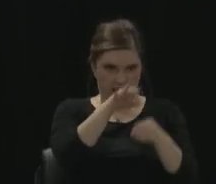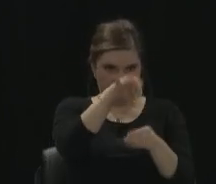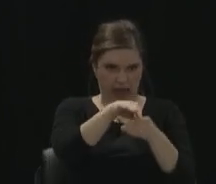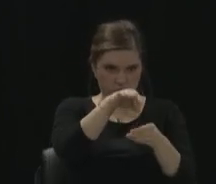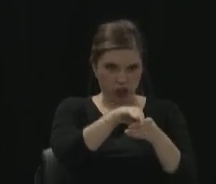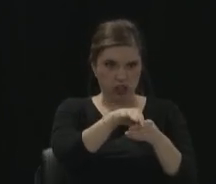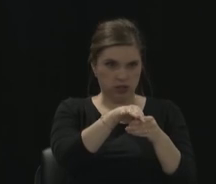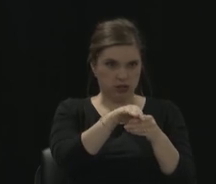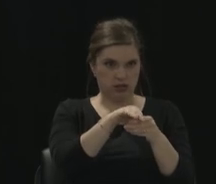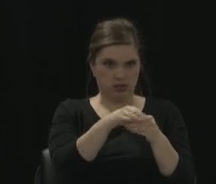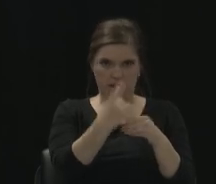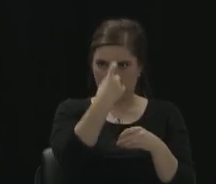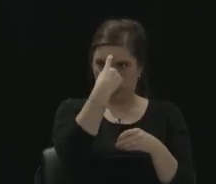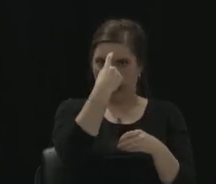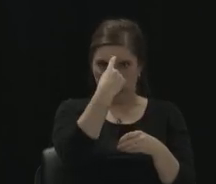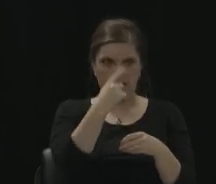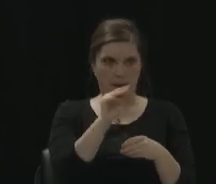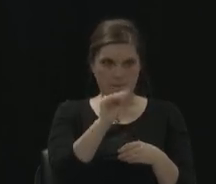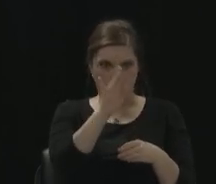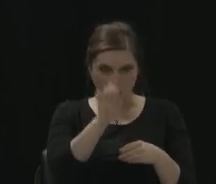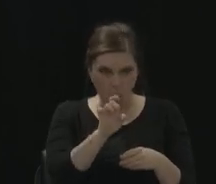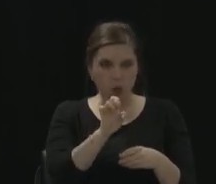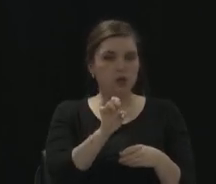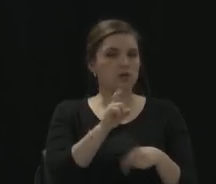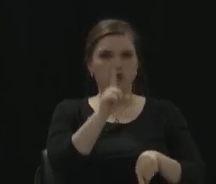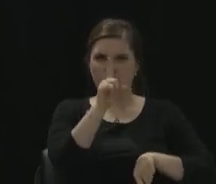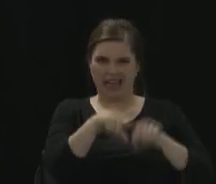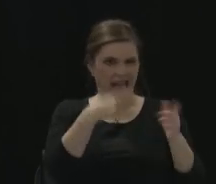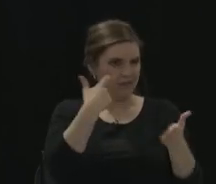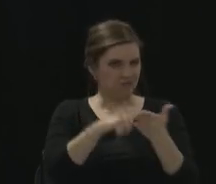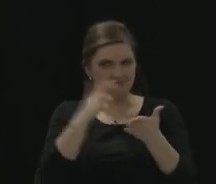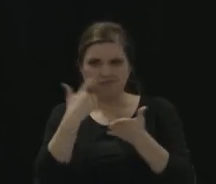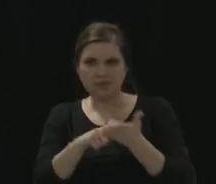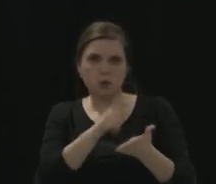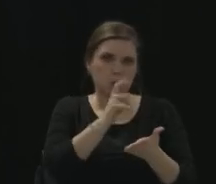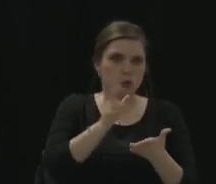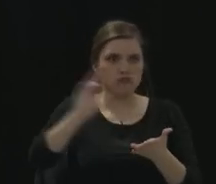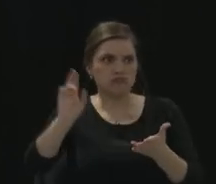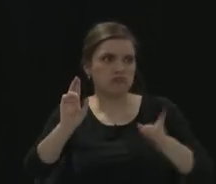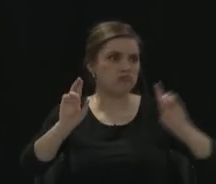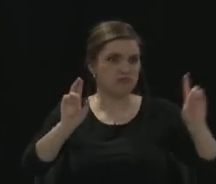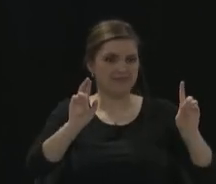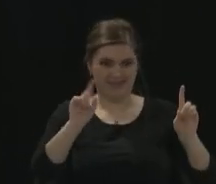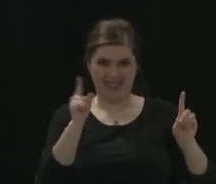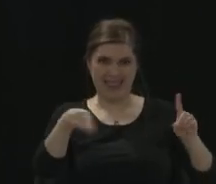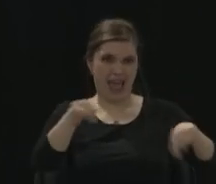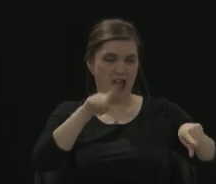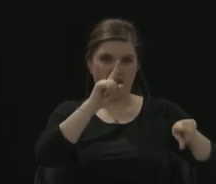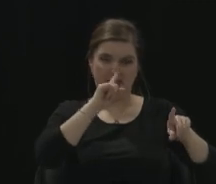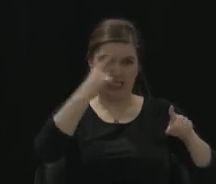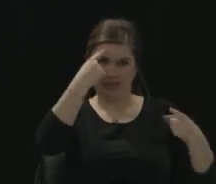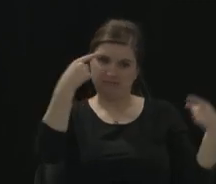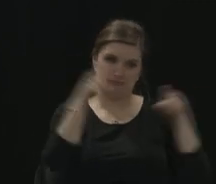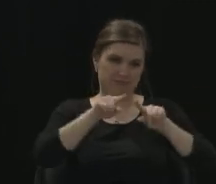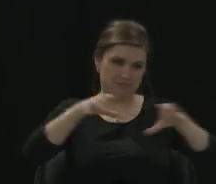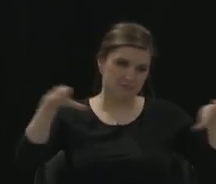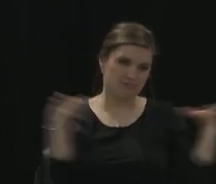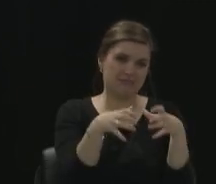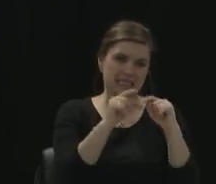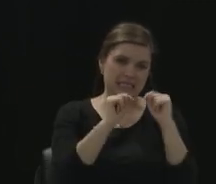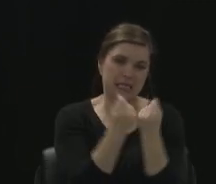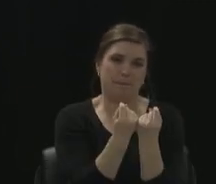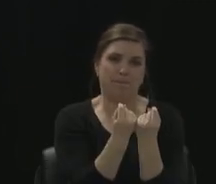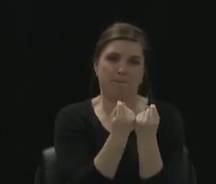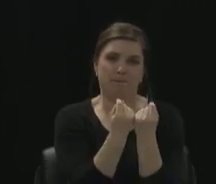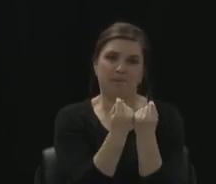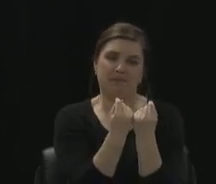Democrat. They are a team that works for the voter and works for the county and they do a great job and they make me shine.